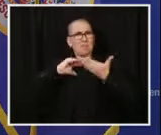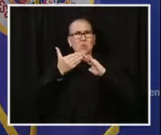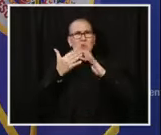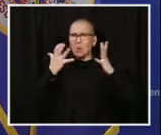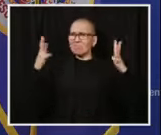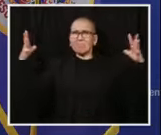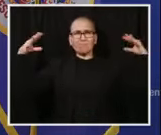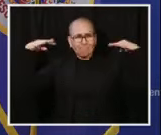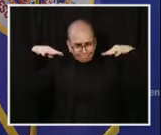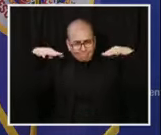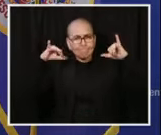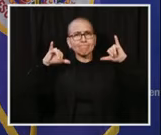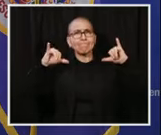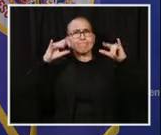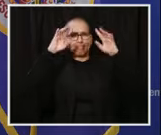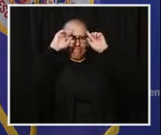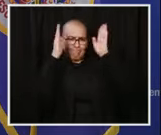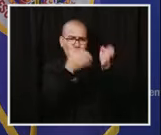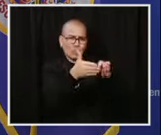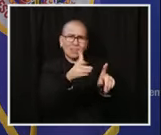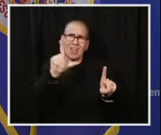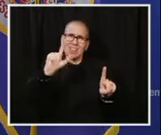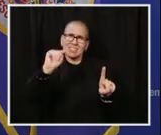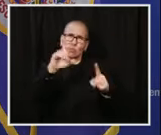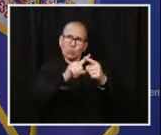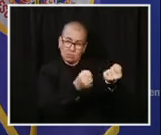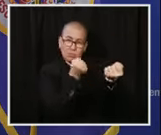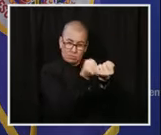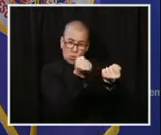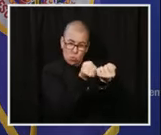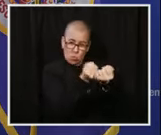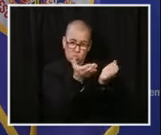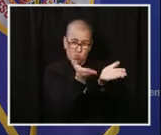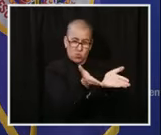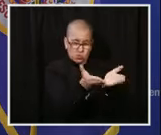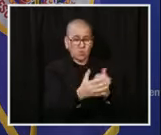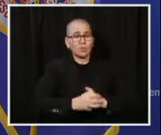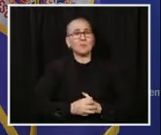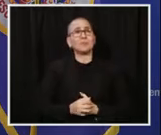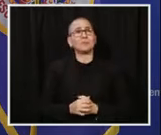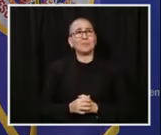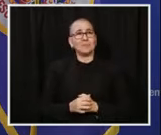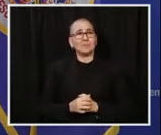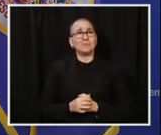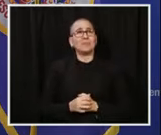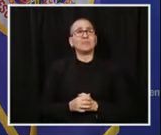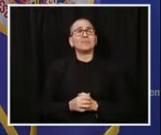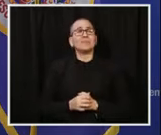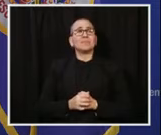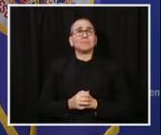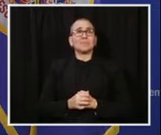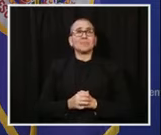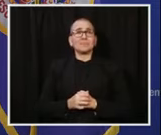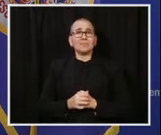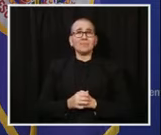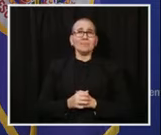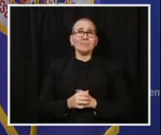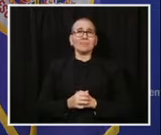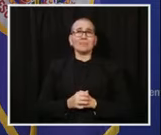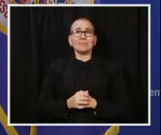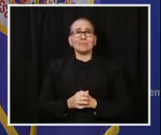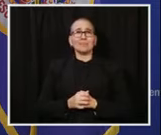We, excuse me, we started off, even before we had the first case